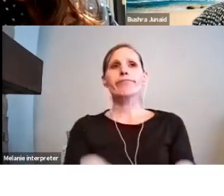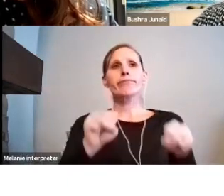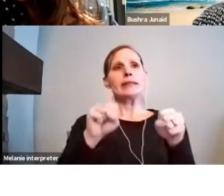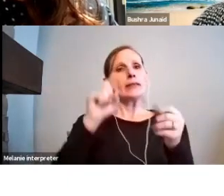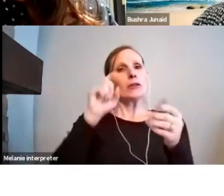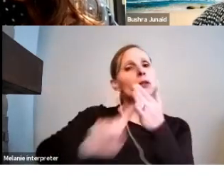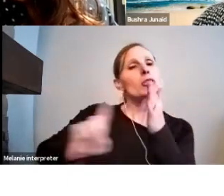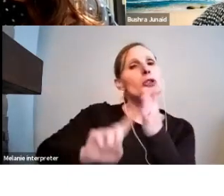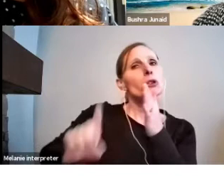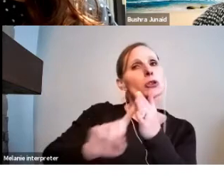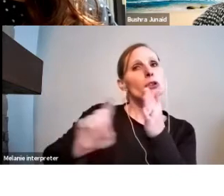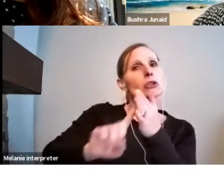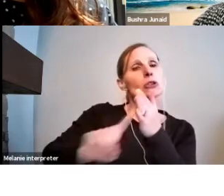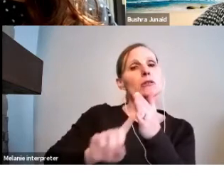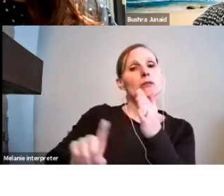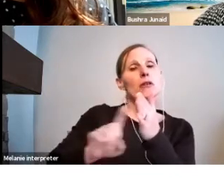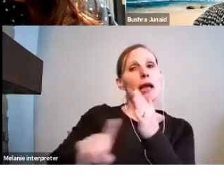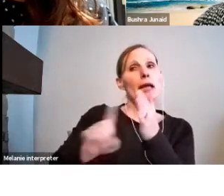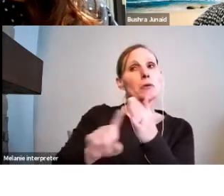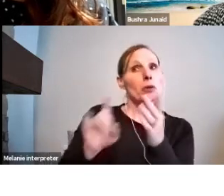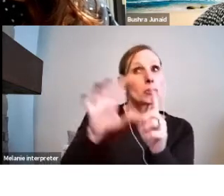what are you hoping to learn from it?